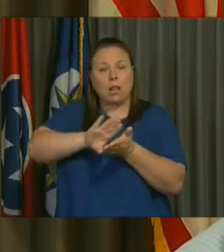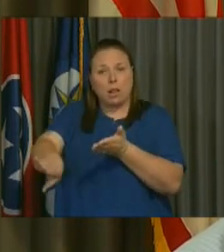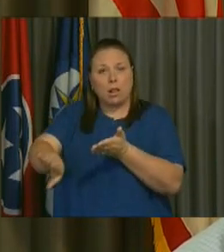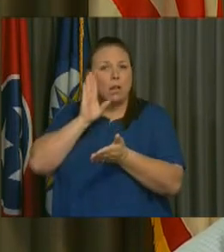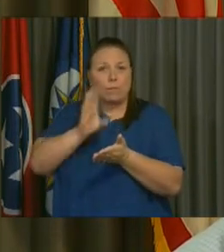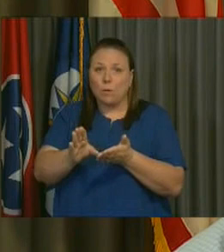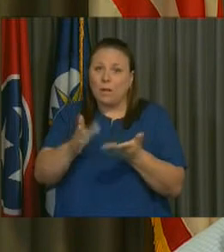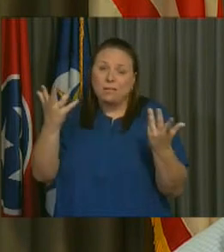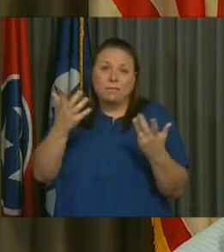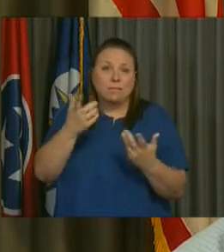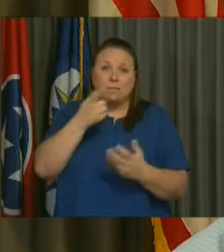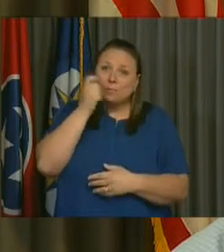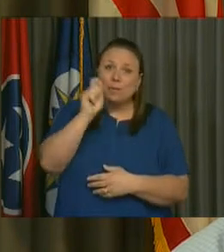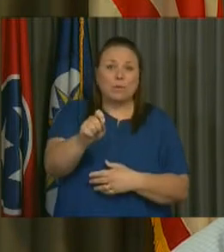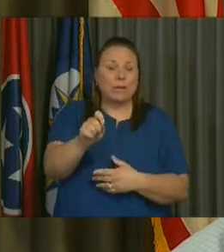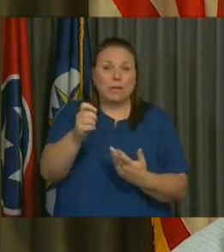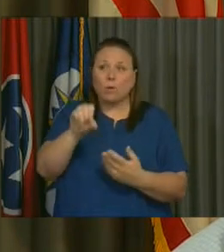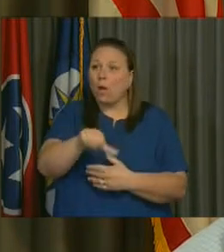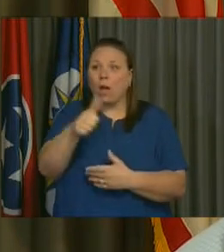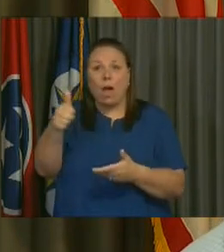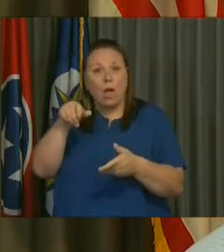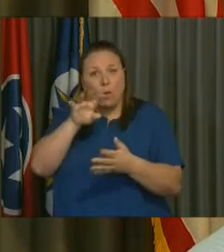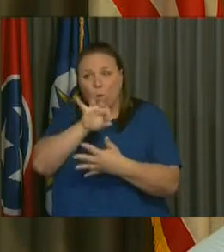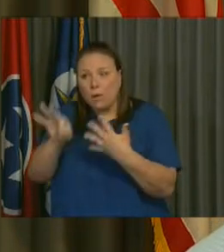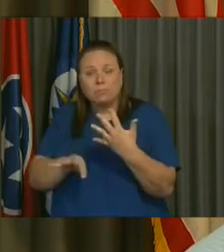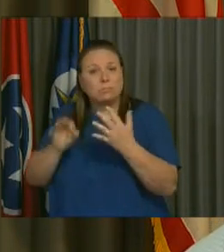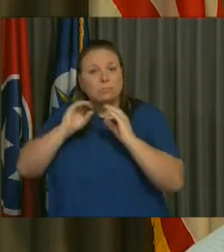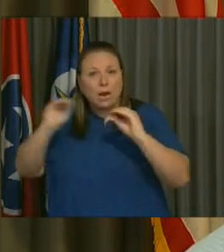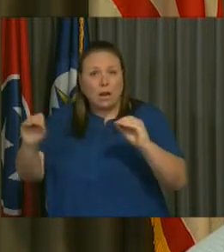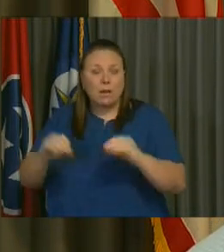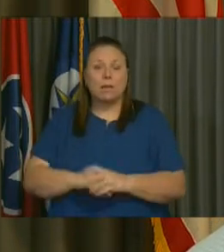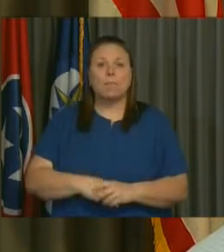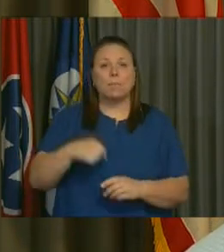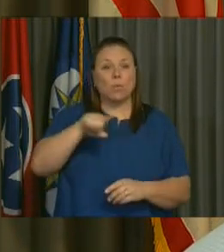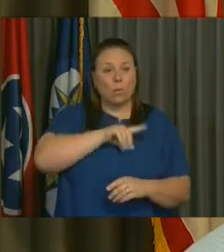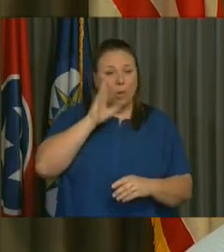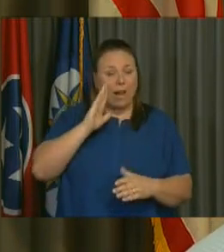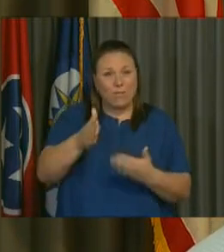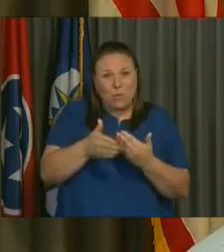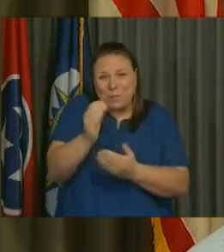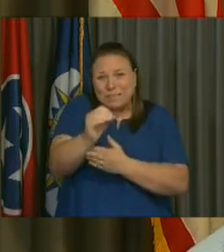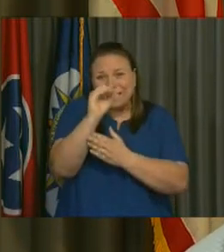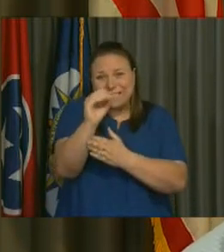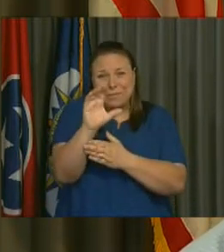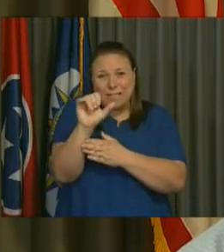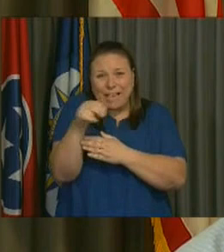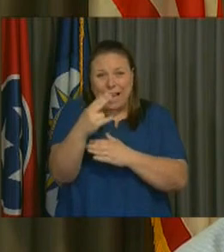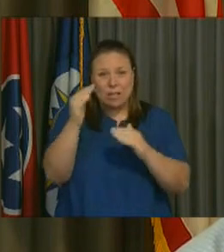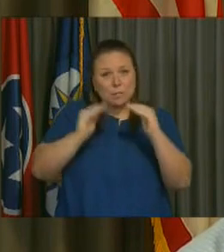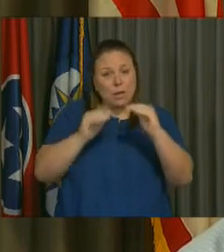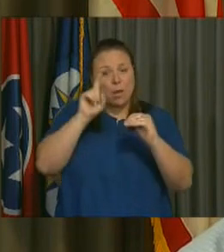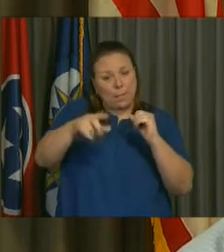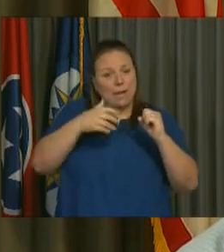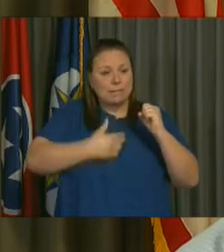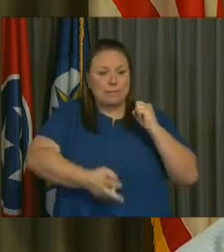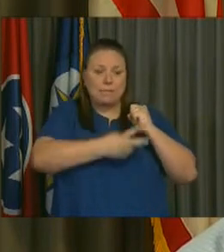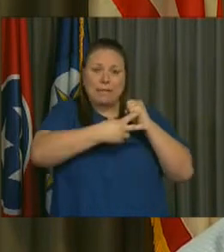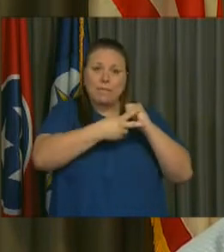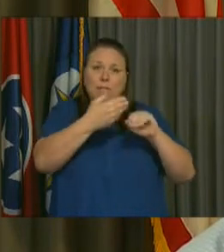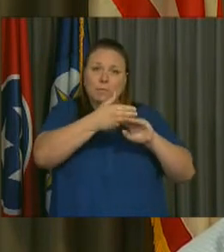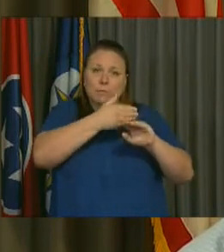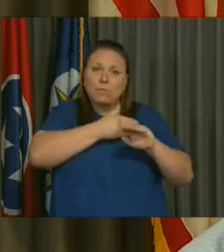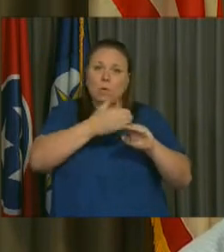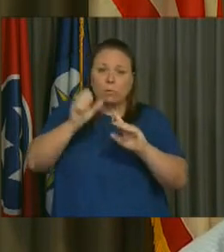no other way. We will end the quarter with an almost zero cash balance, and we have to have a cash reserve to withstand